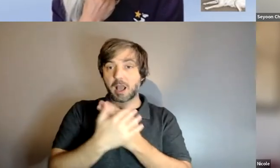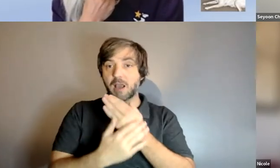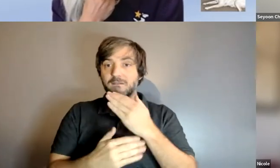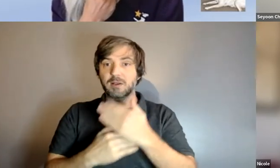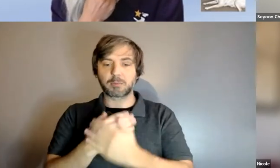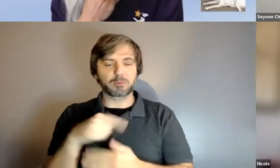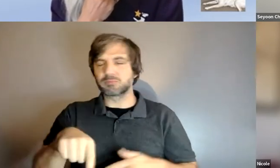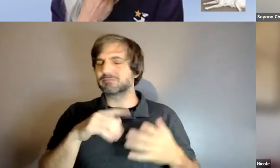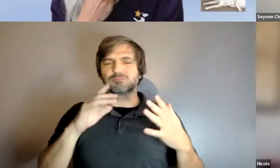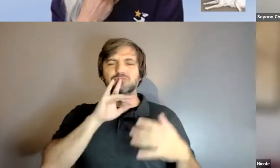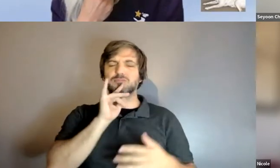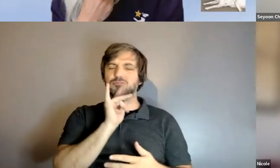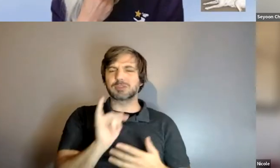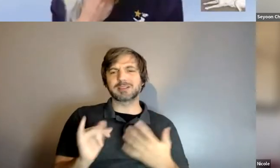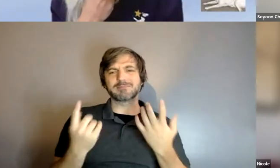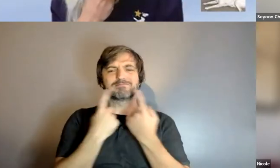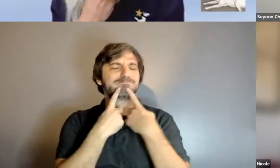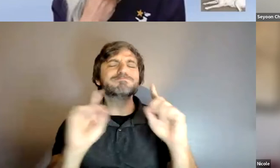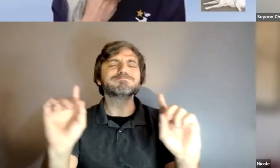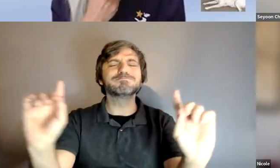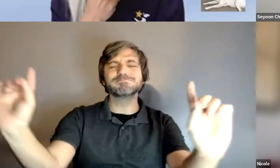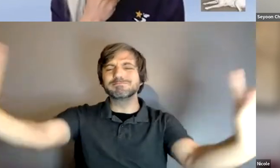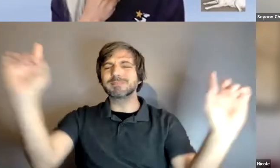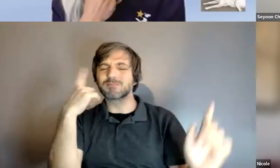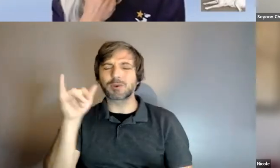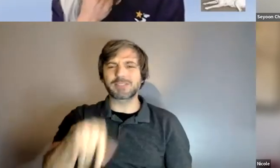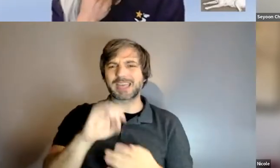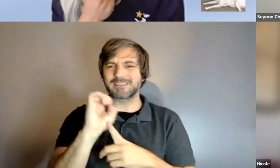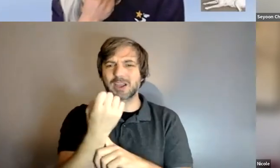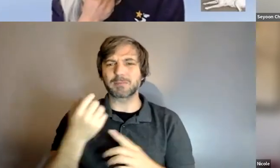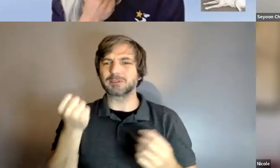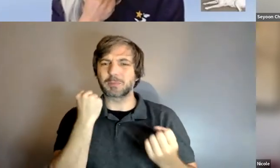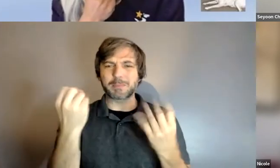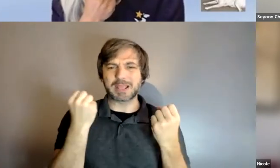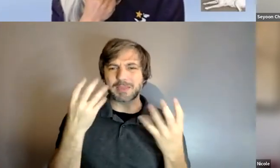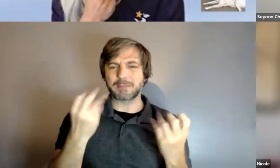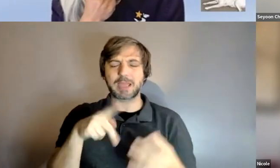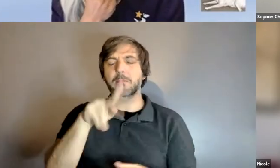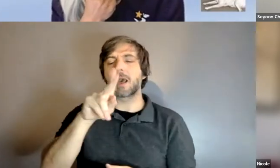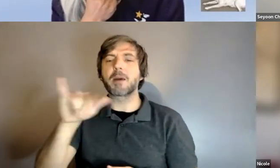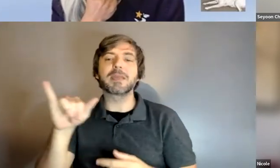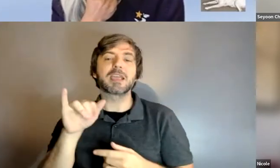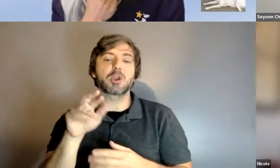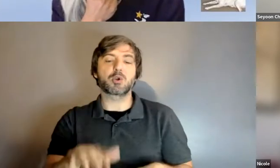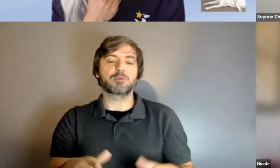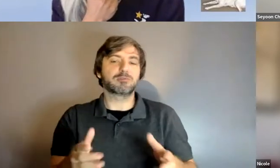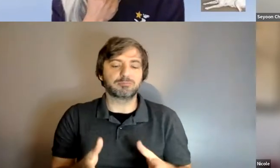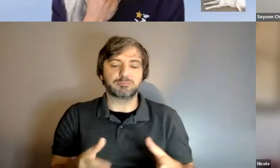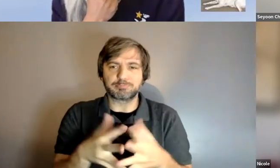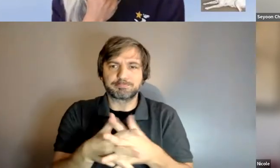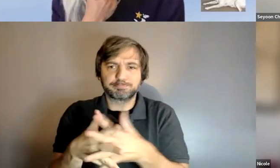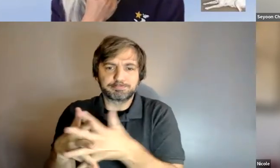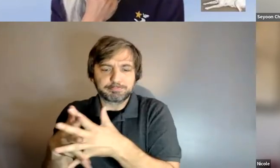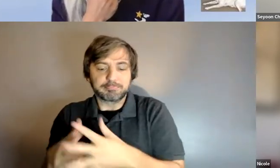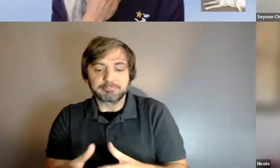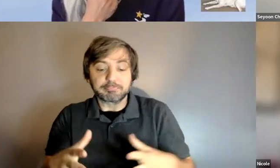to um many many puppy raisers that volunteer for guide dogs for the blind so he uh kaplan was um